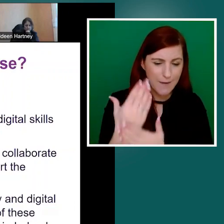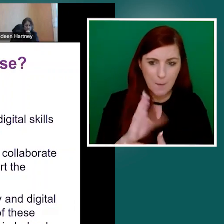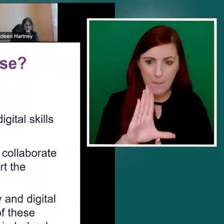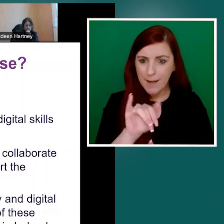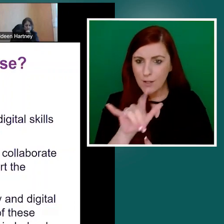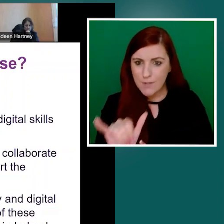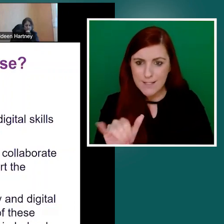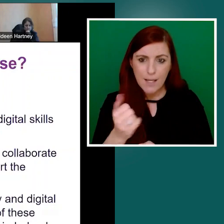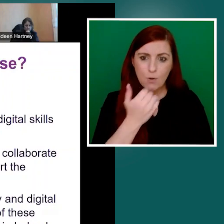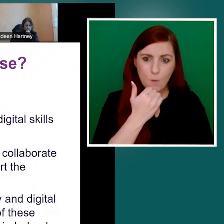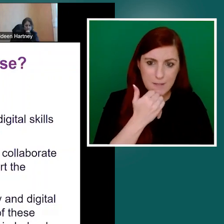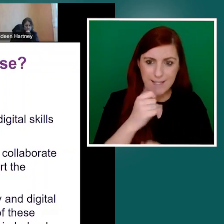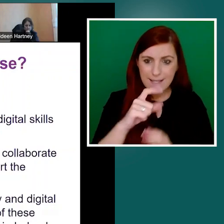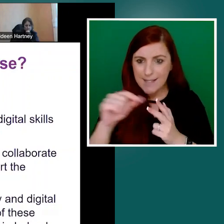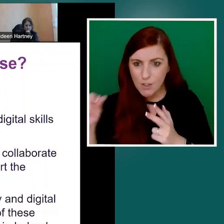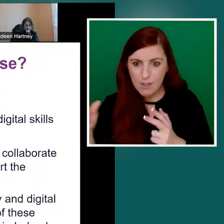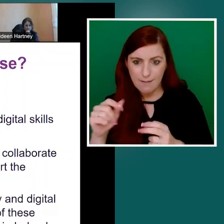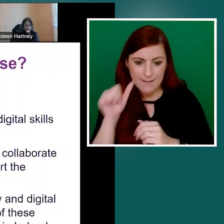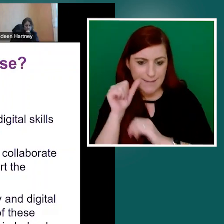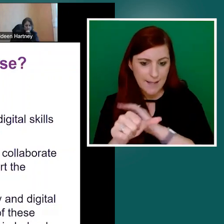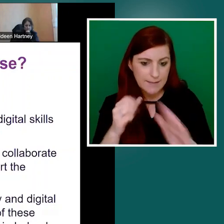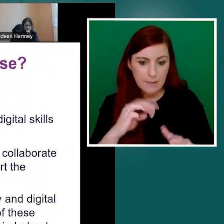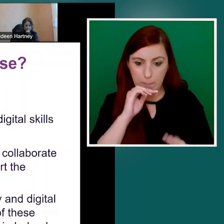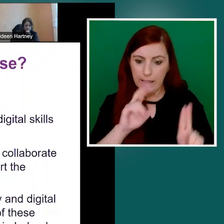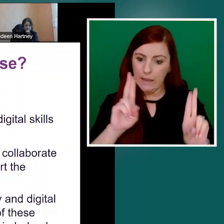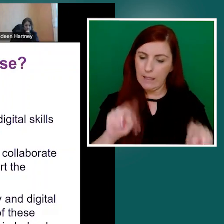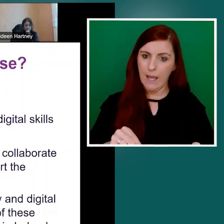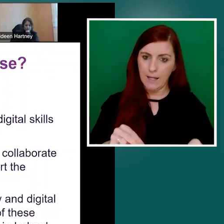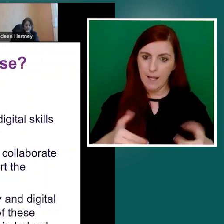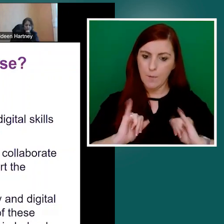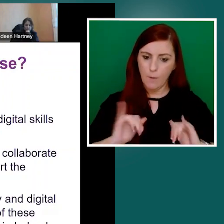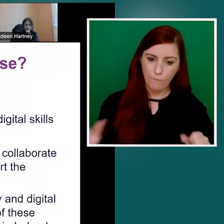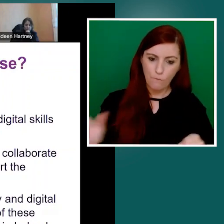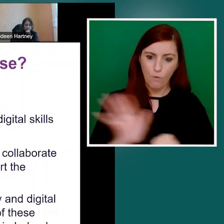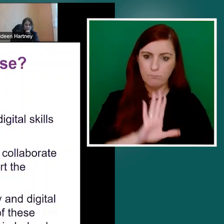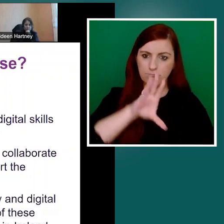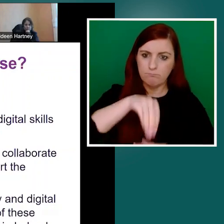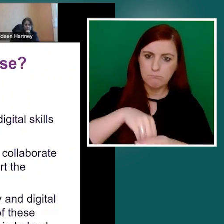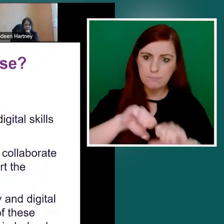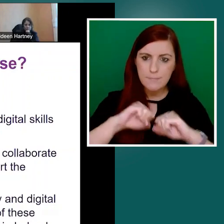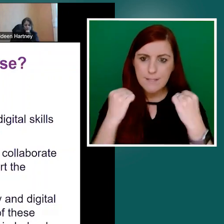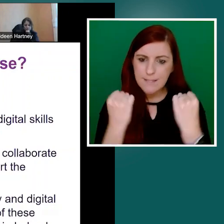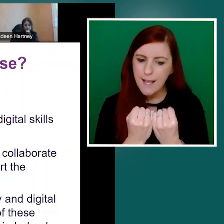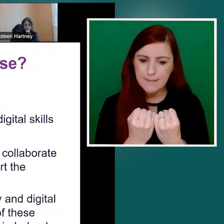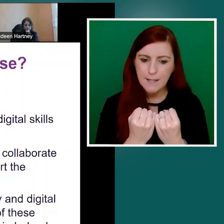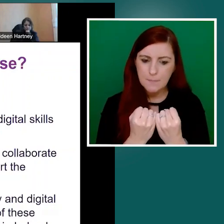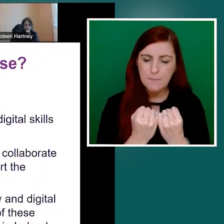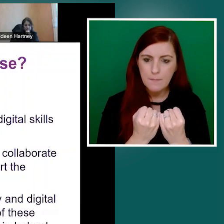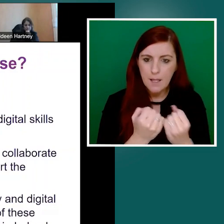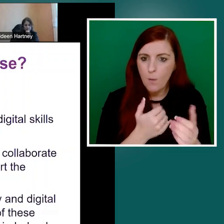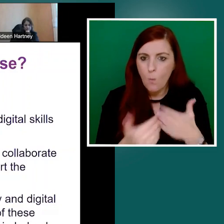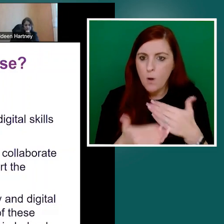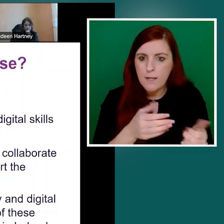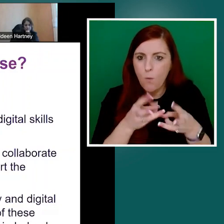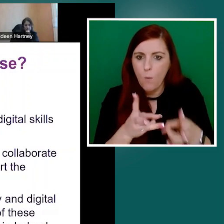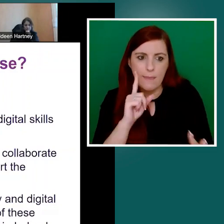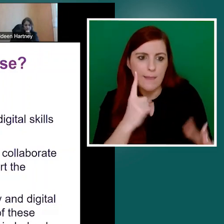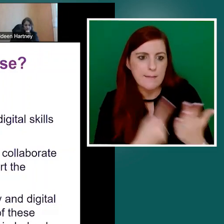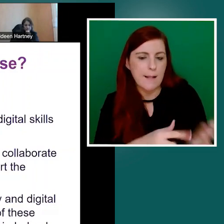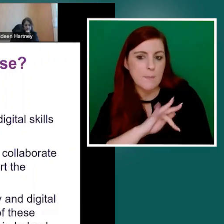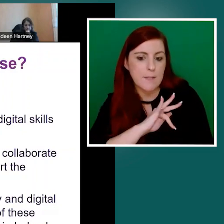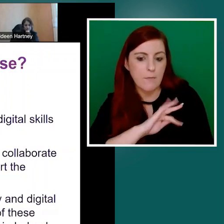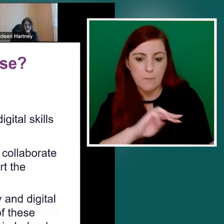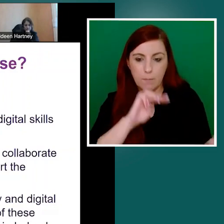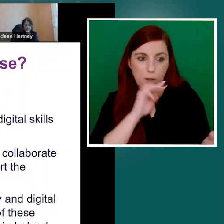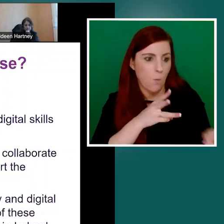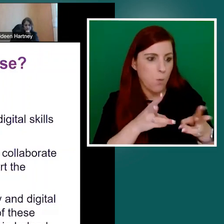literacy, numeracy and digital skills so that they can take fully part in society. And however they define that, whether that's workplace